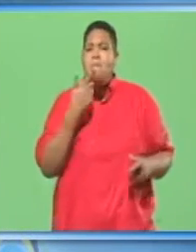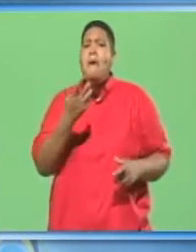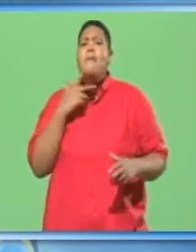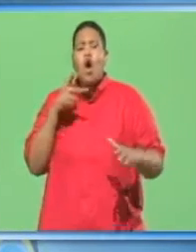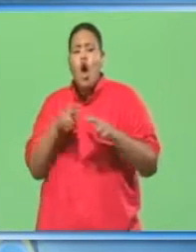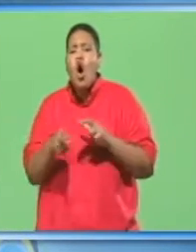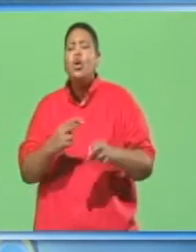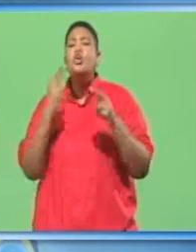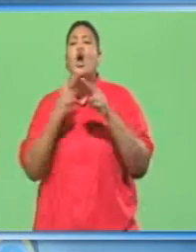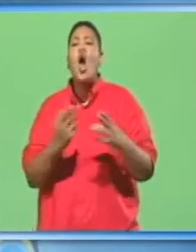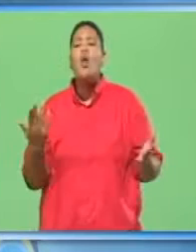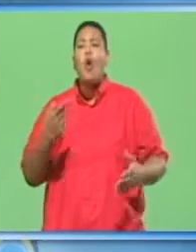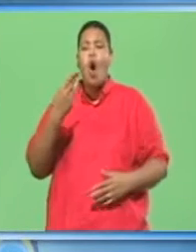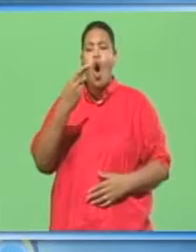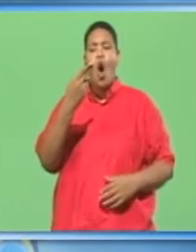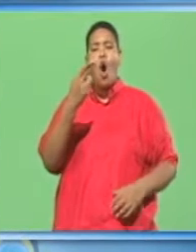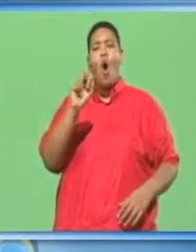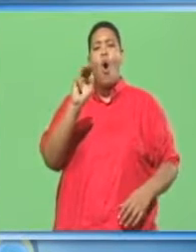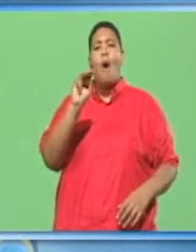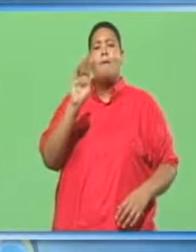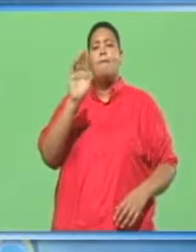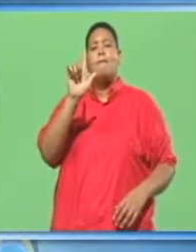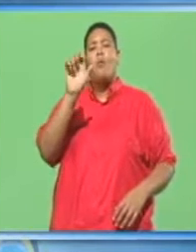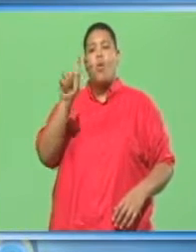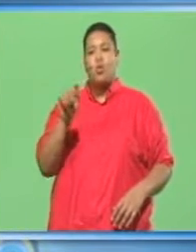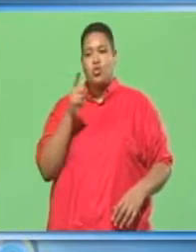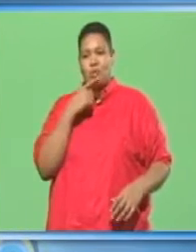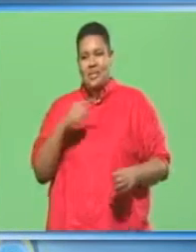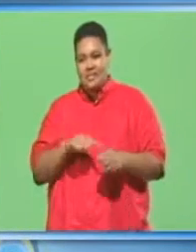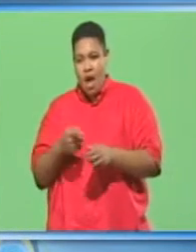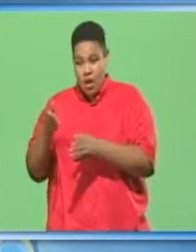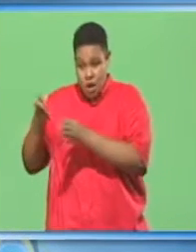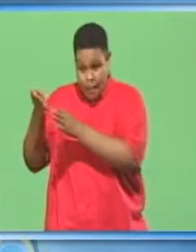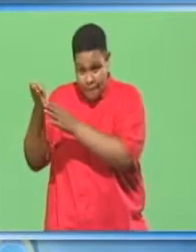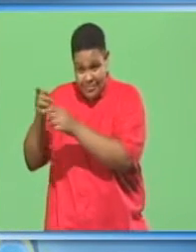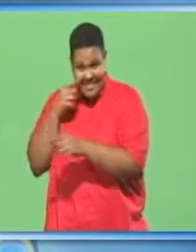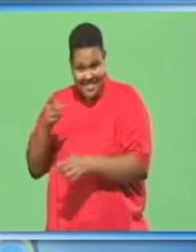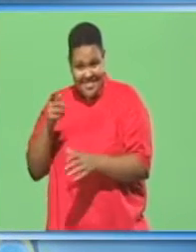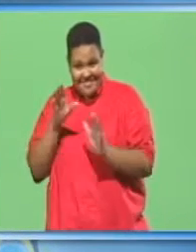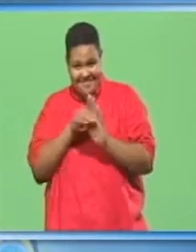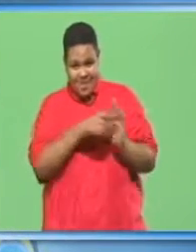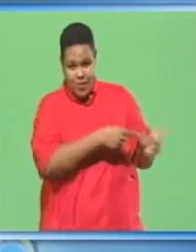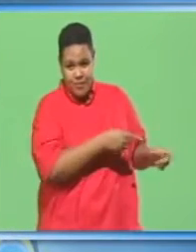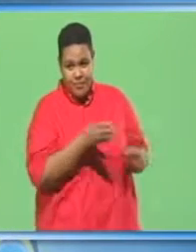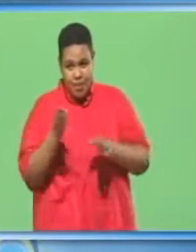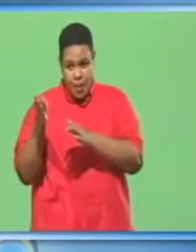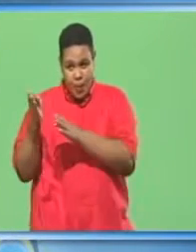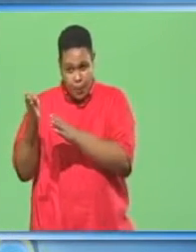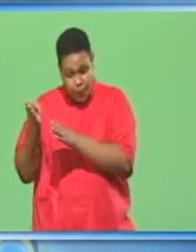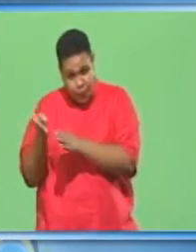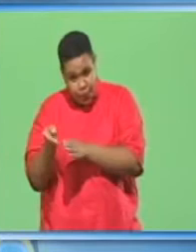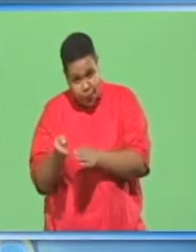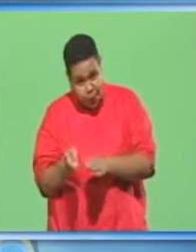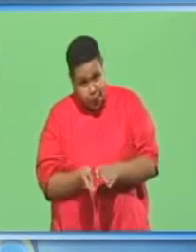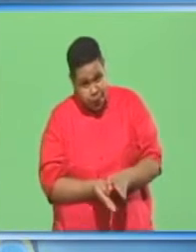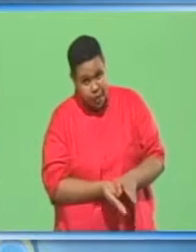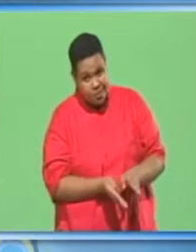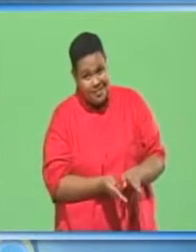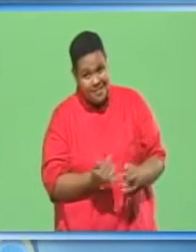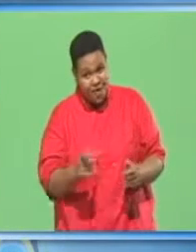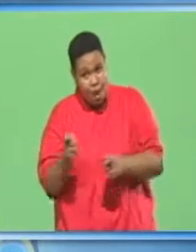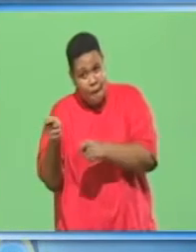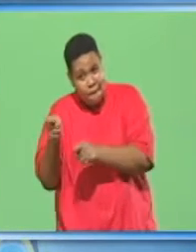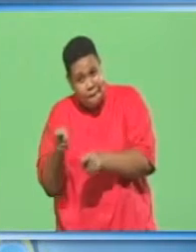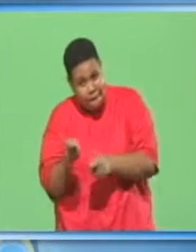cut called the humboldt, scarf or the undercut in the intended direction of the fell. This way, the lumberjacks can